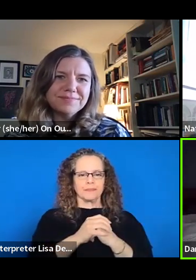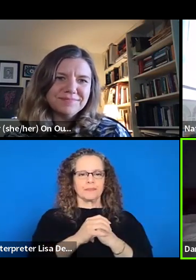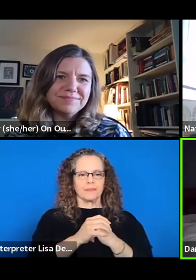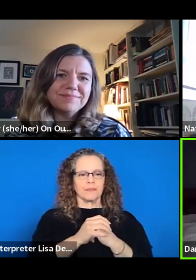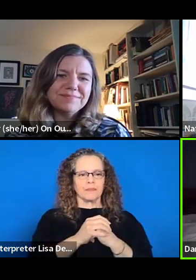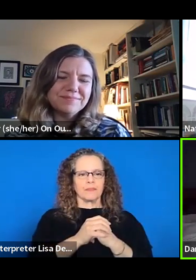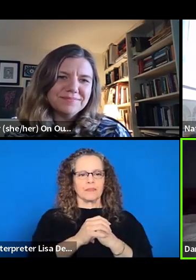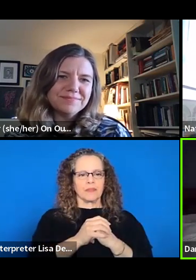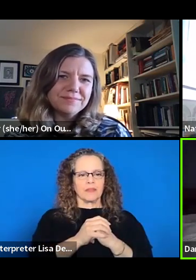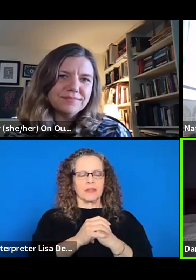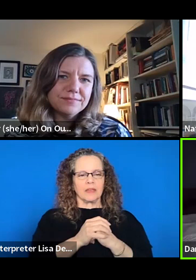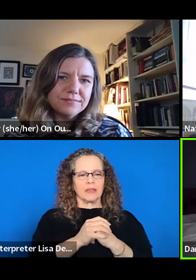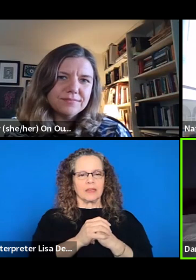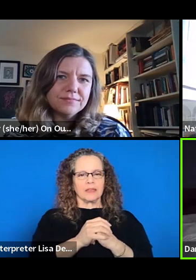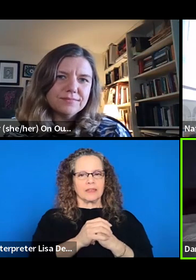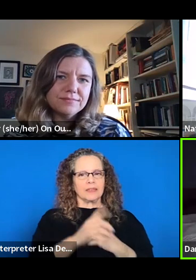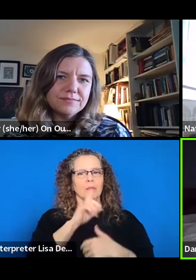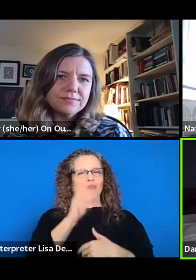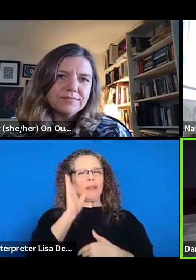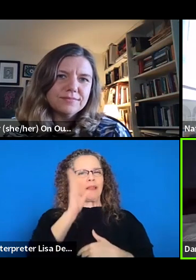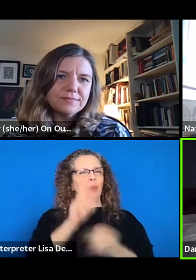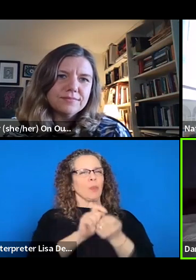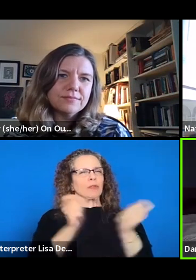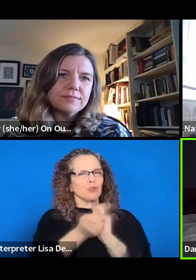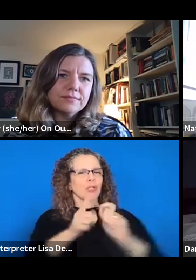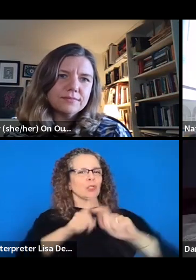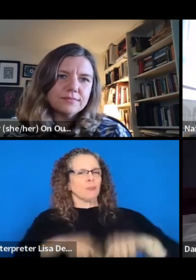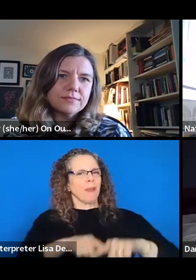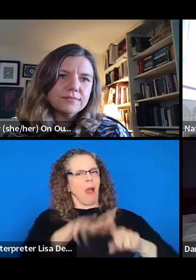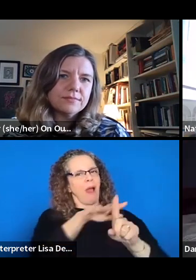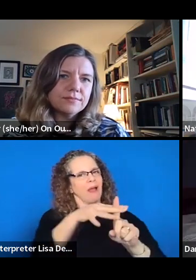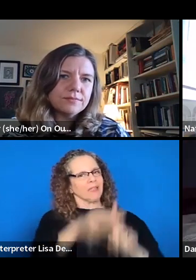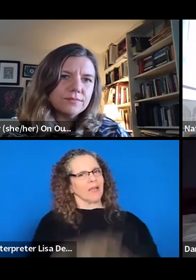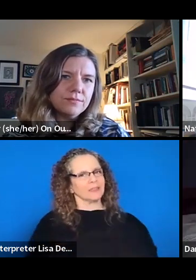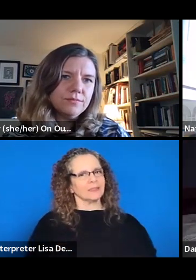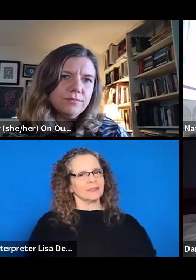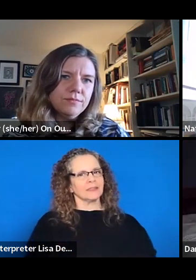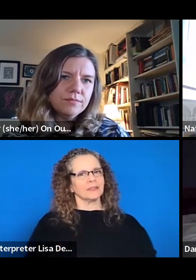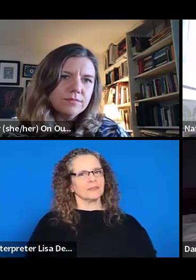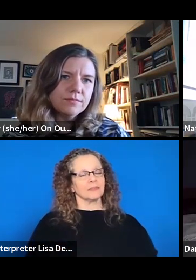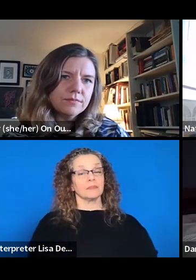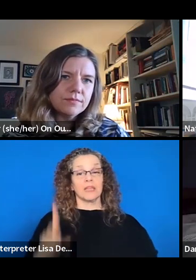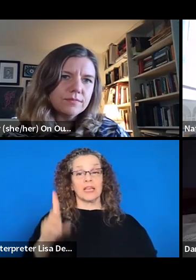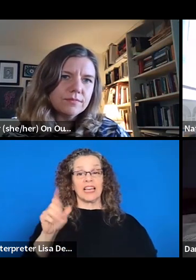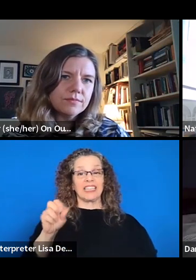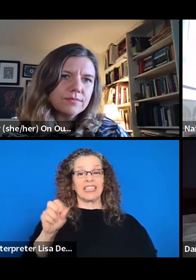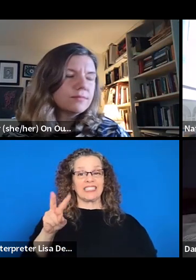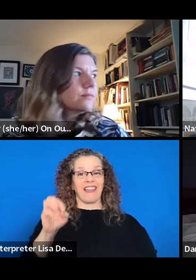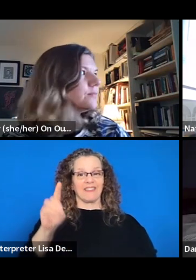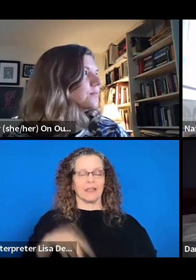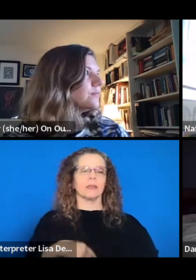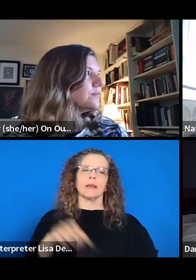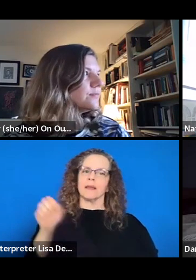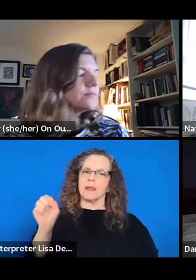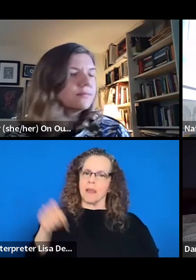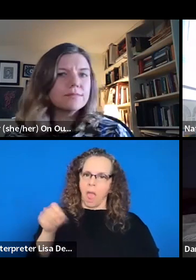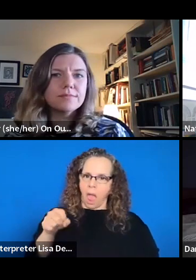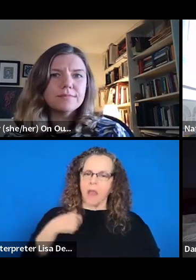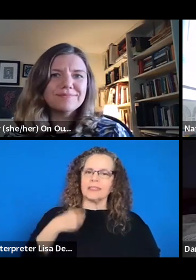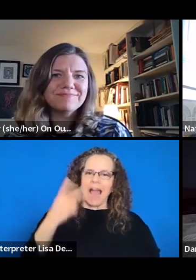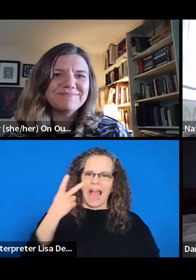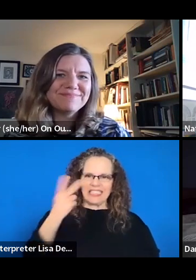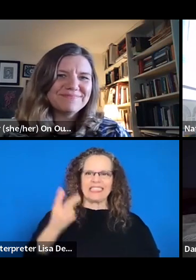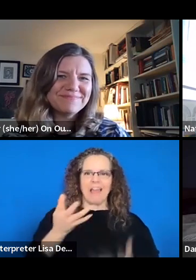to change context to context. Yeah, I just see incredible amounts of vigorous nodding